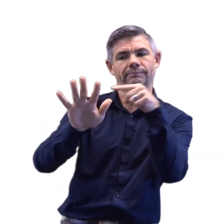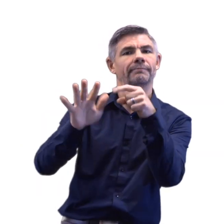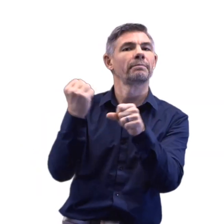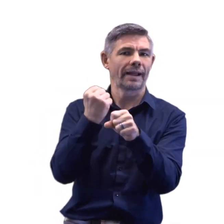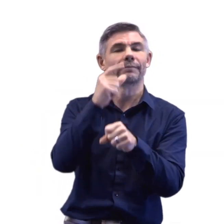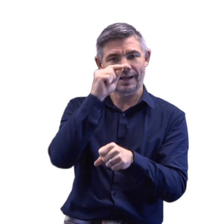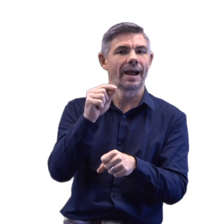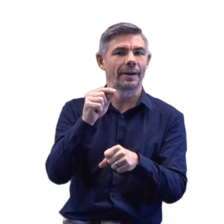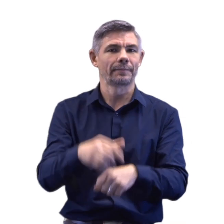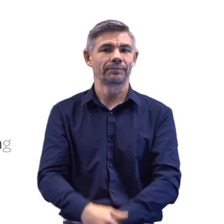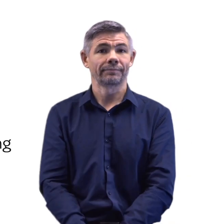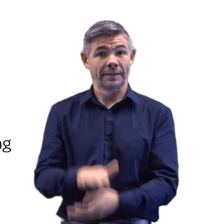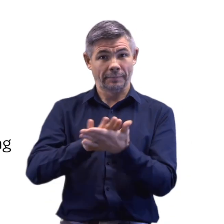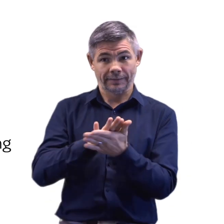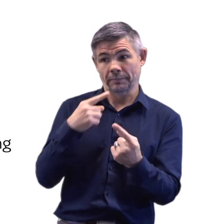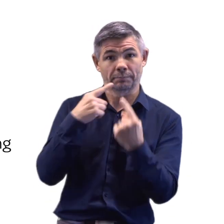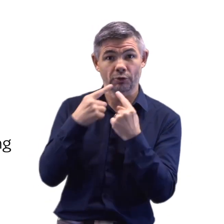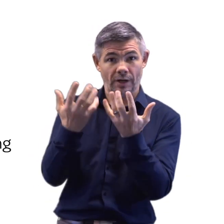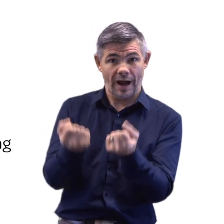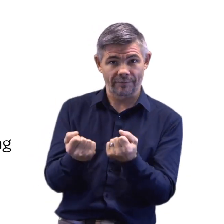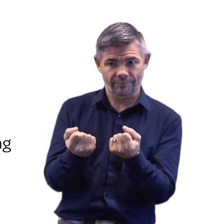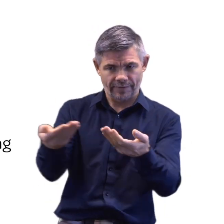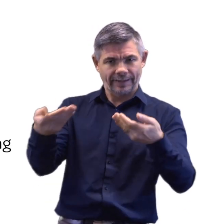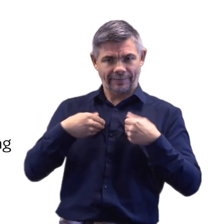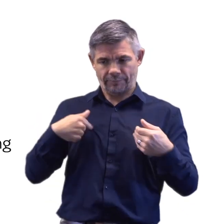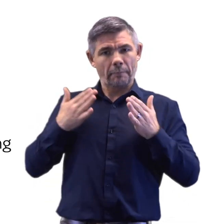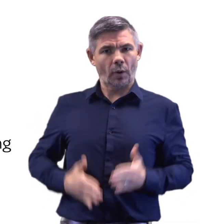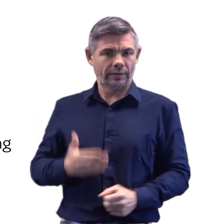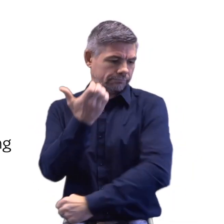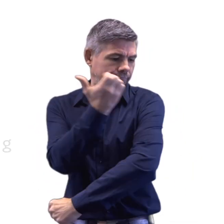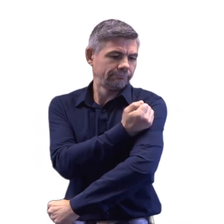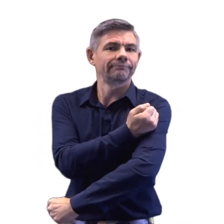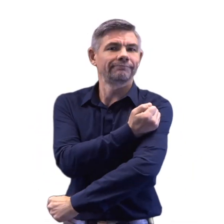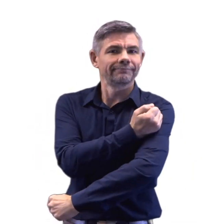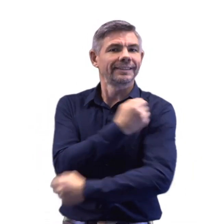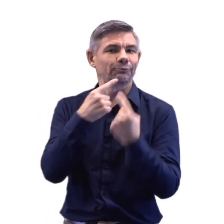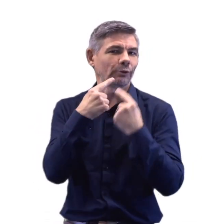protein. This acts as a messenger carrying instructions to our cells.